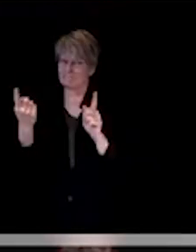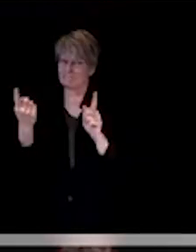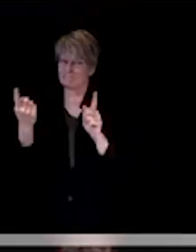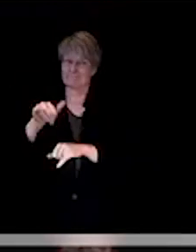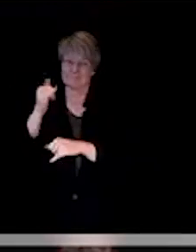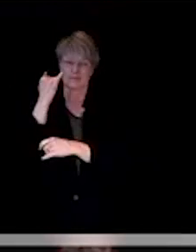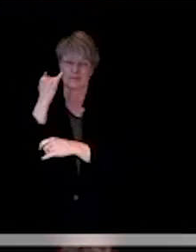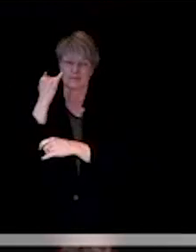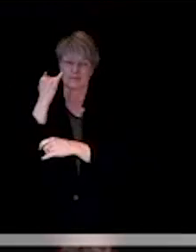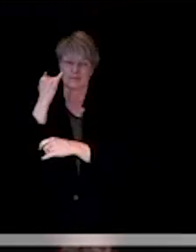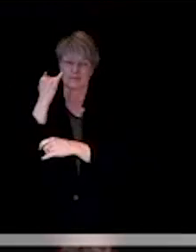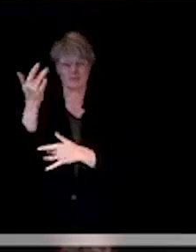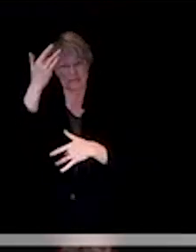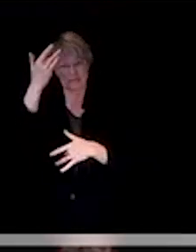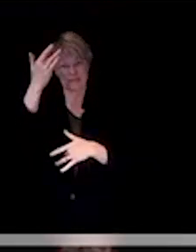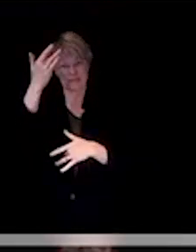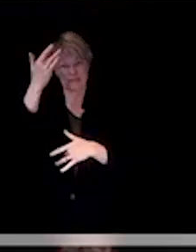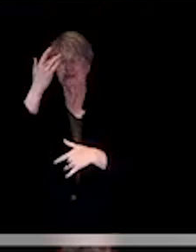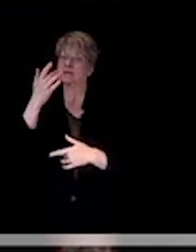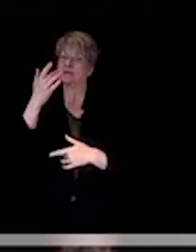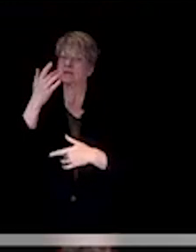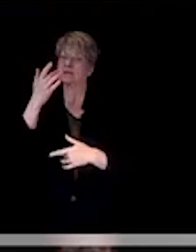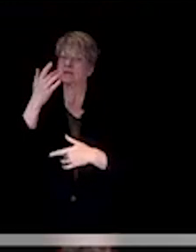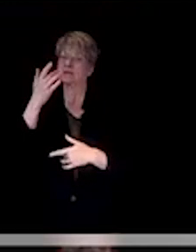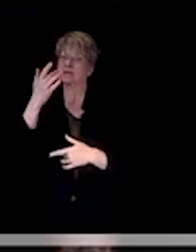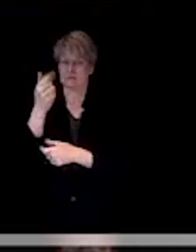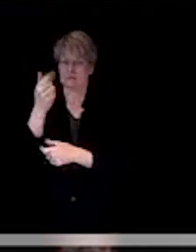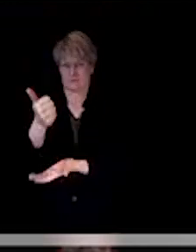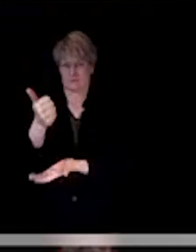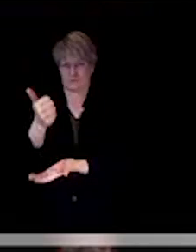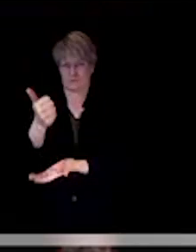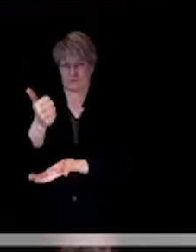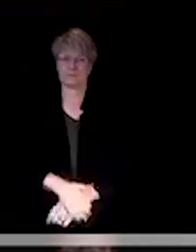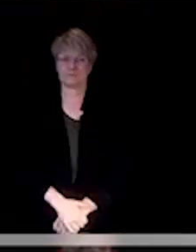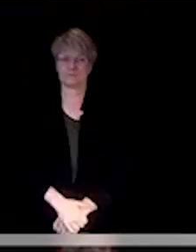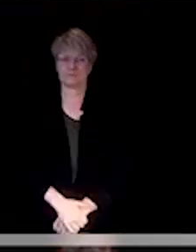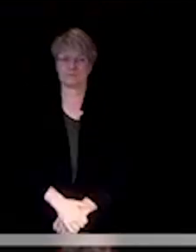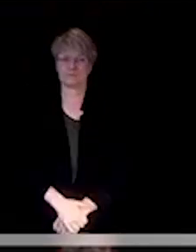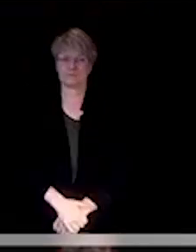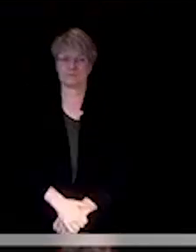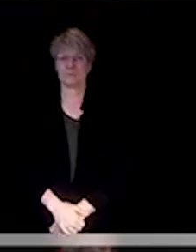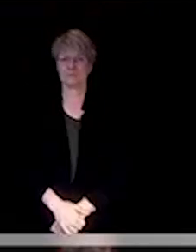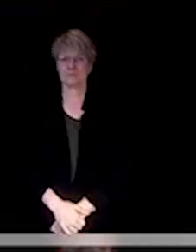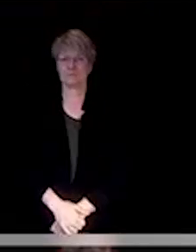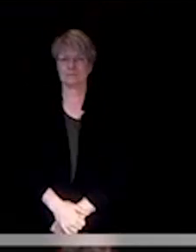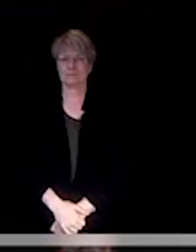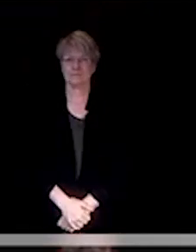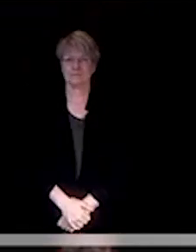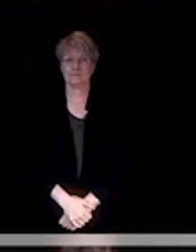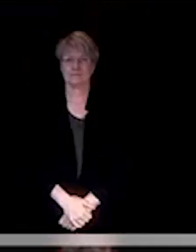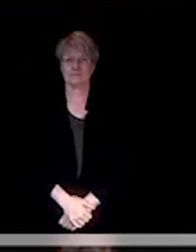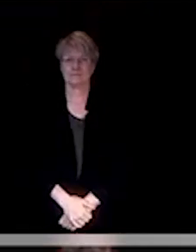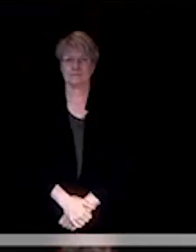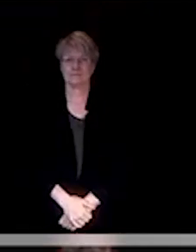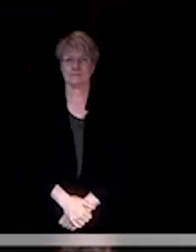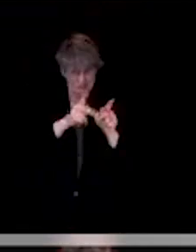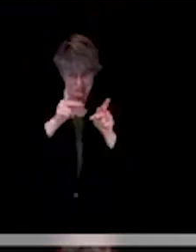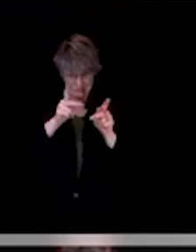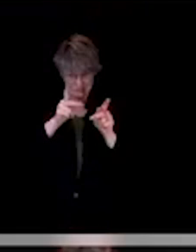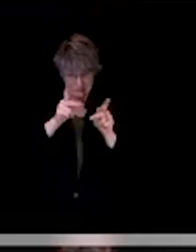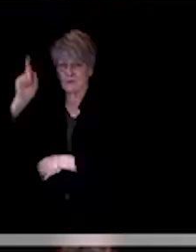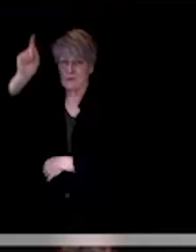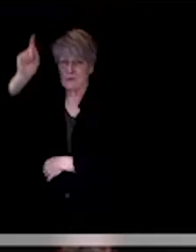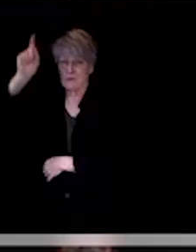pitch in. So, it's all of those things together that we all need to be very diligent about right now.